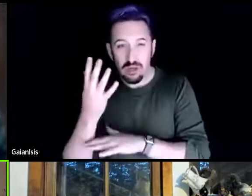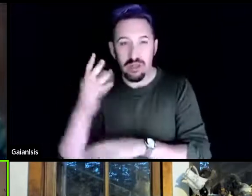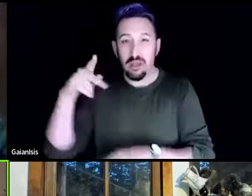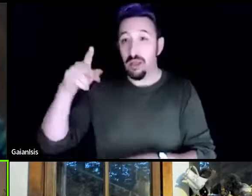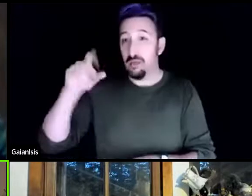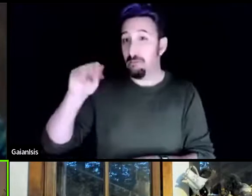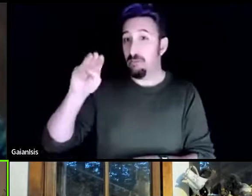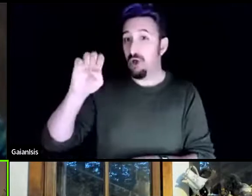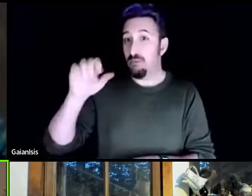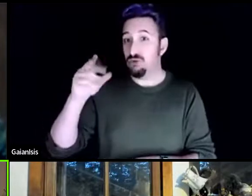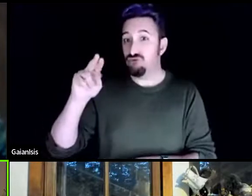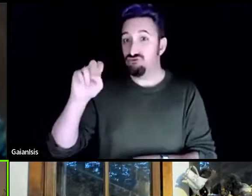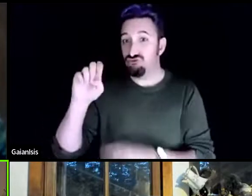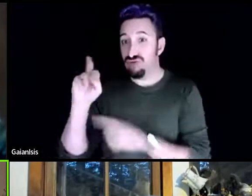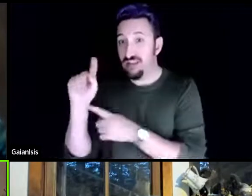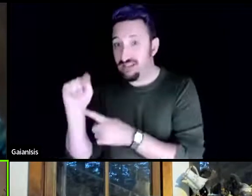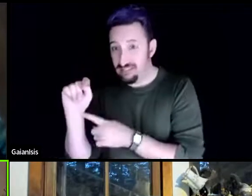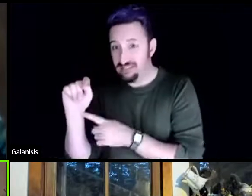hard to grow.